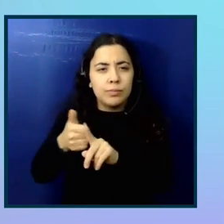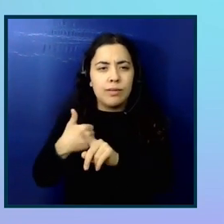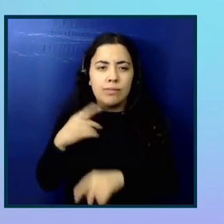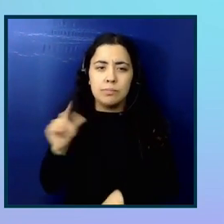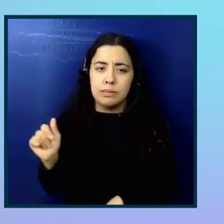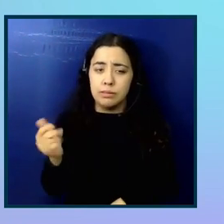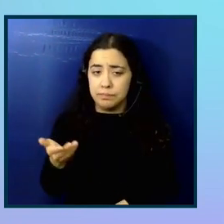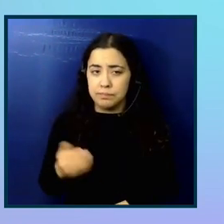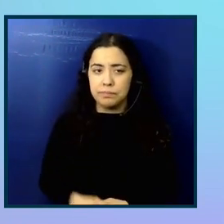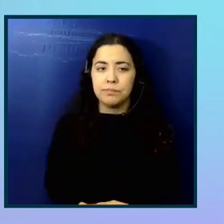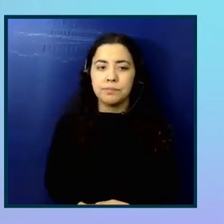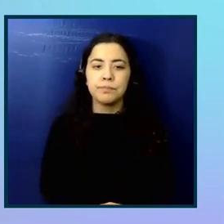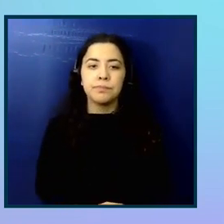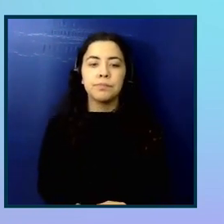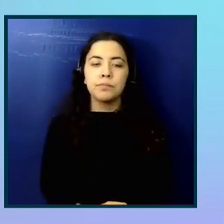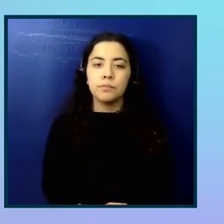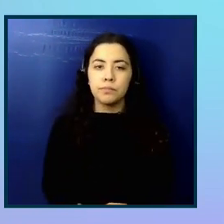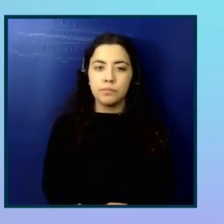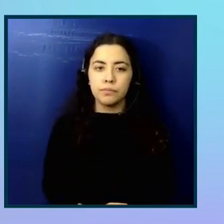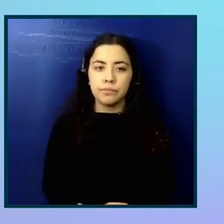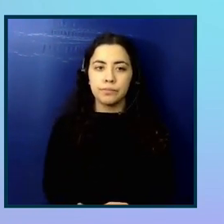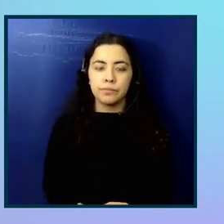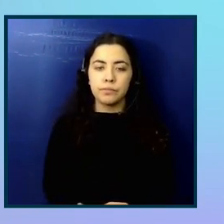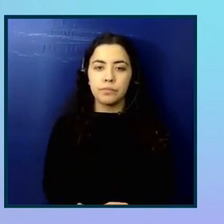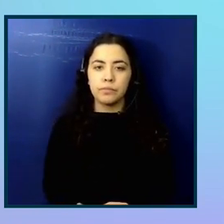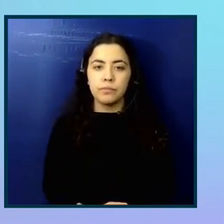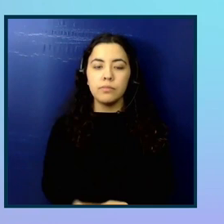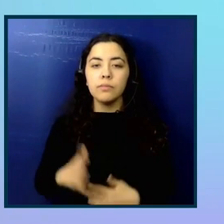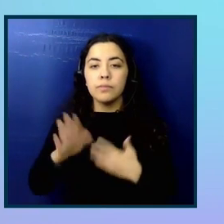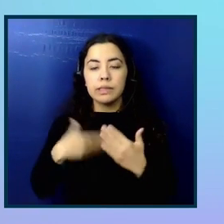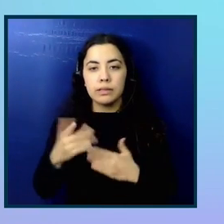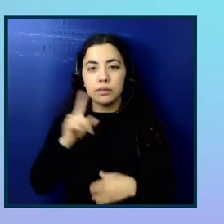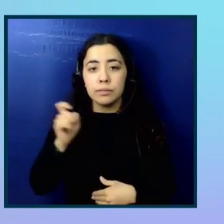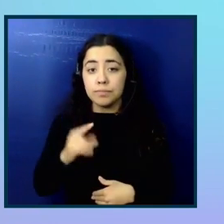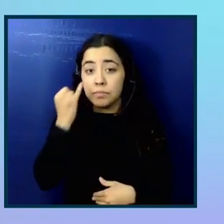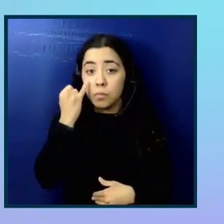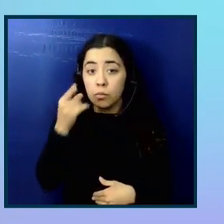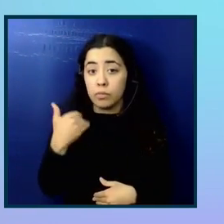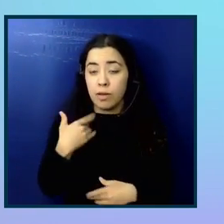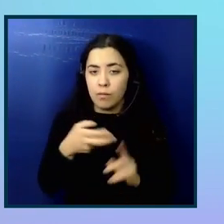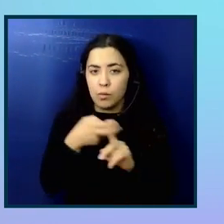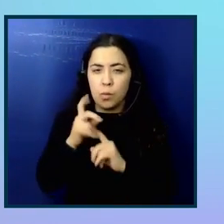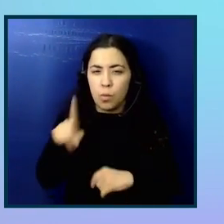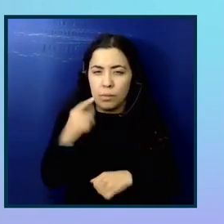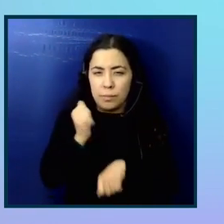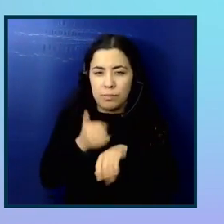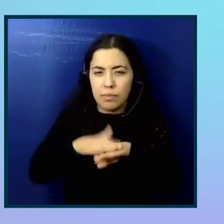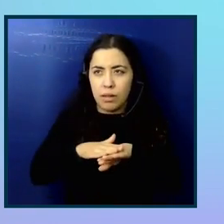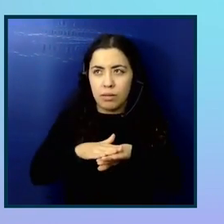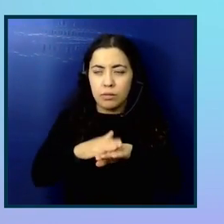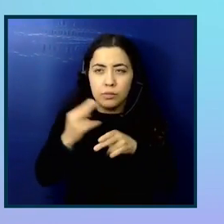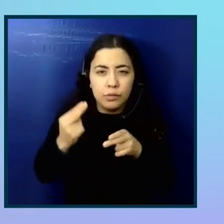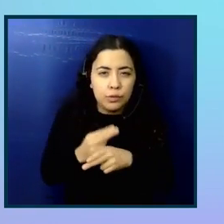Thank you. All right. So next question is, if you only recruit based upon use